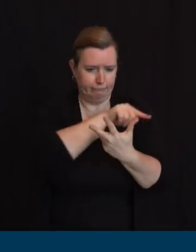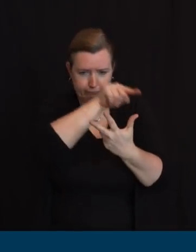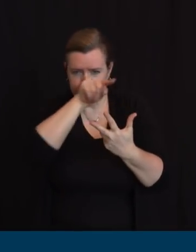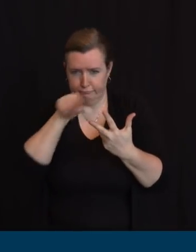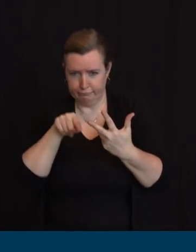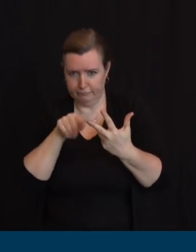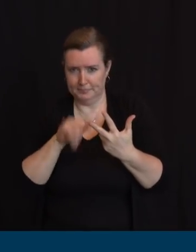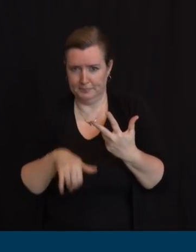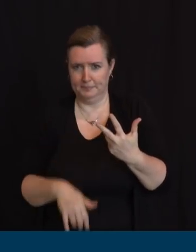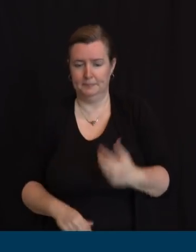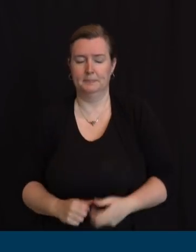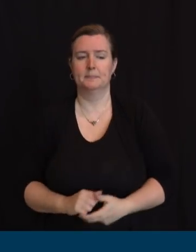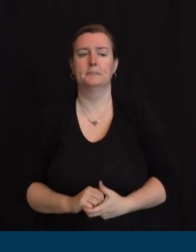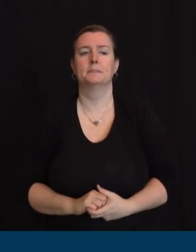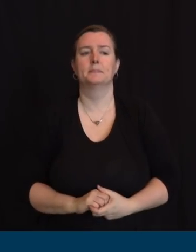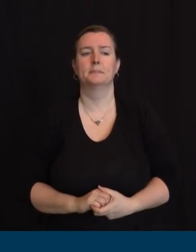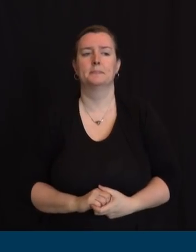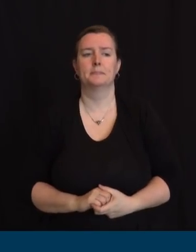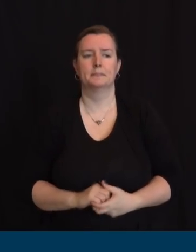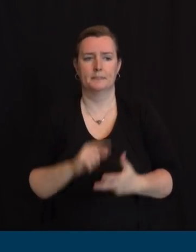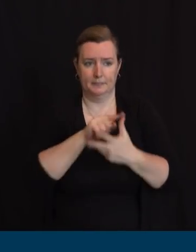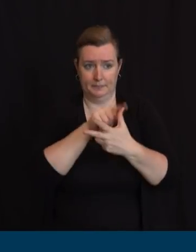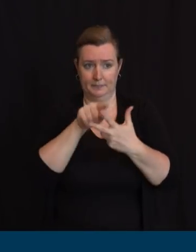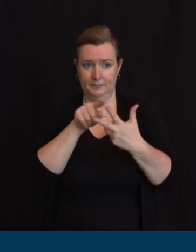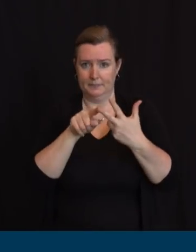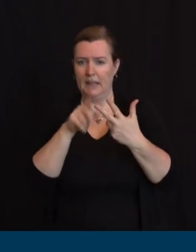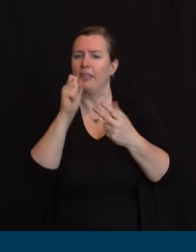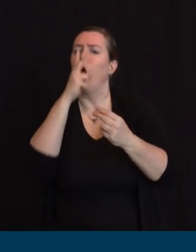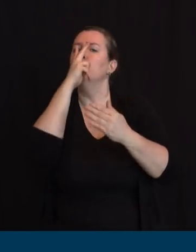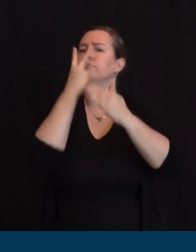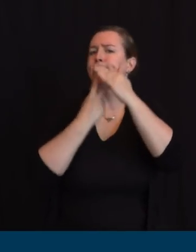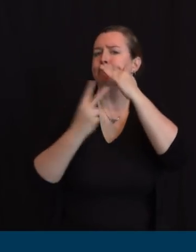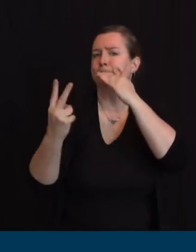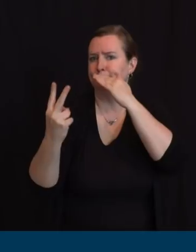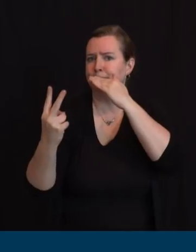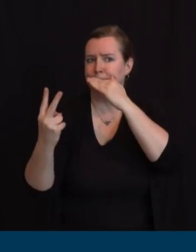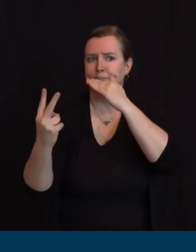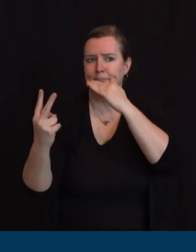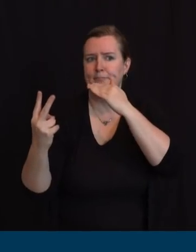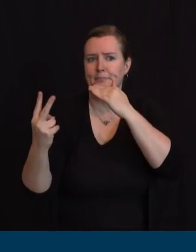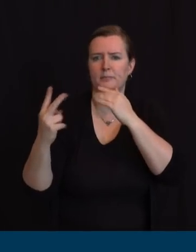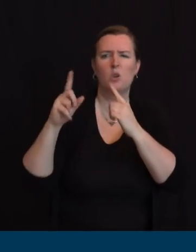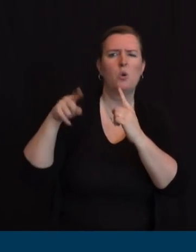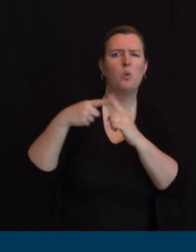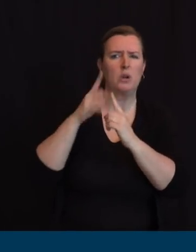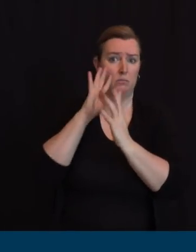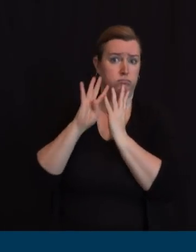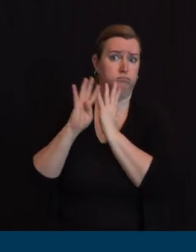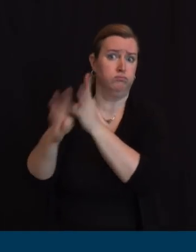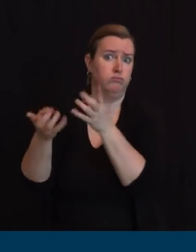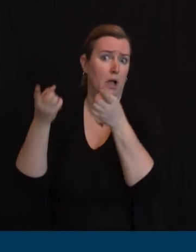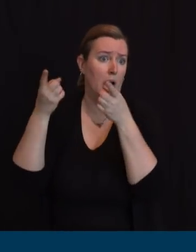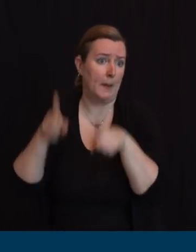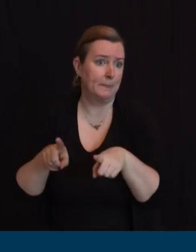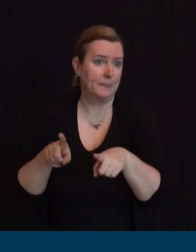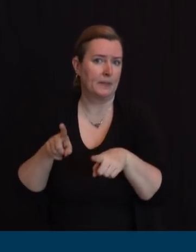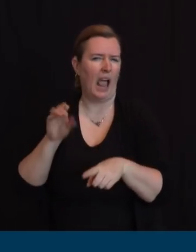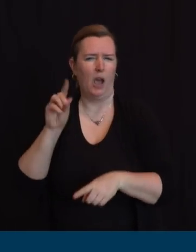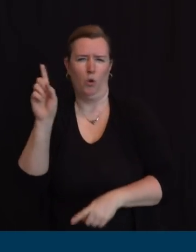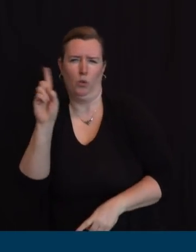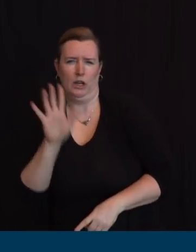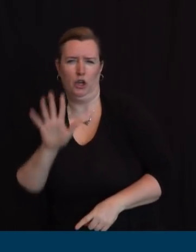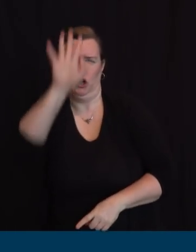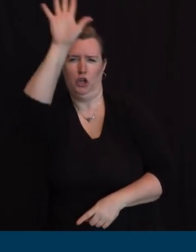the um the rate of infection how many total infections you expect and then from that it's uh